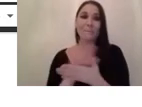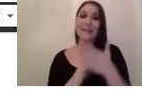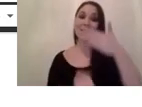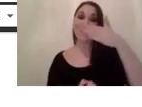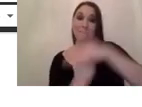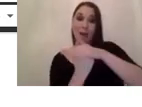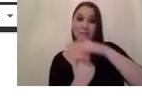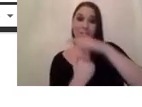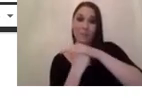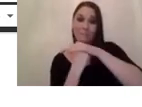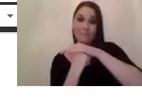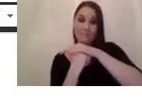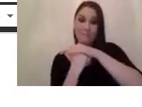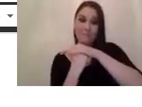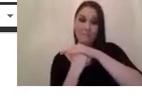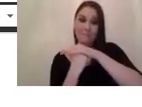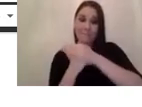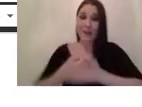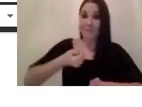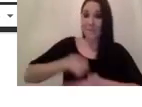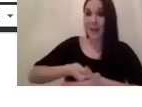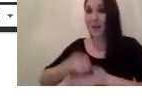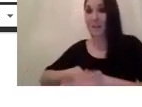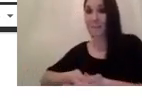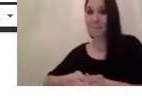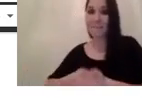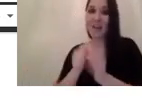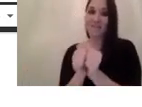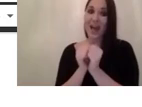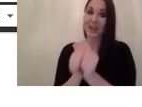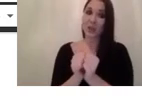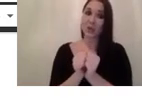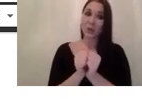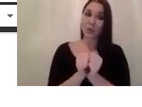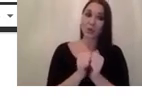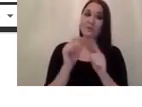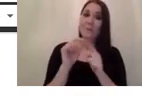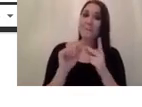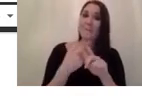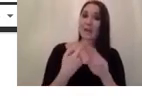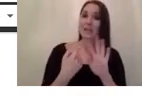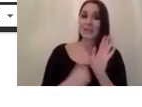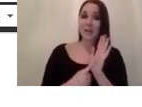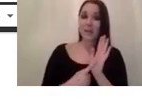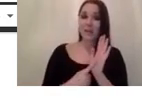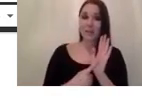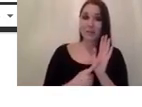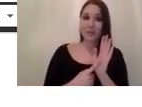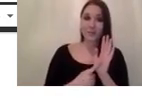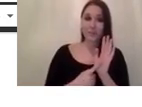in a minimum values of of uh saturation what we call pixel saturation